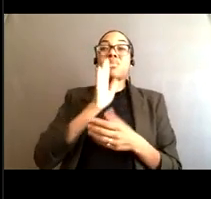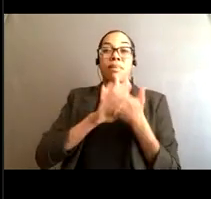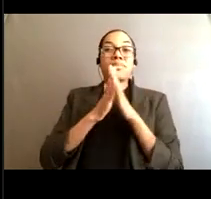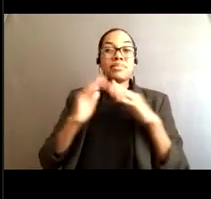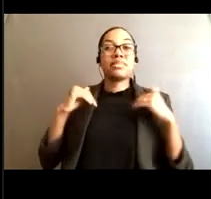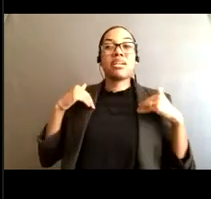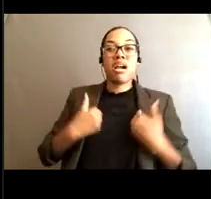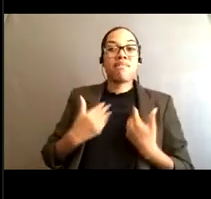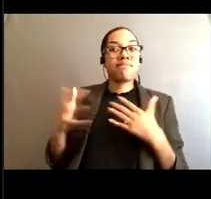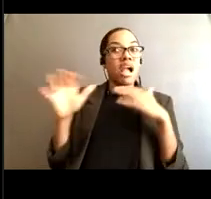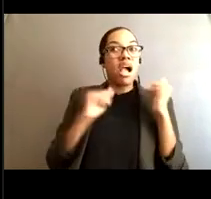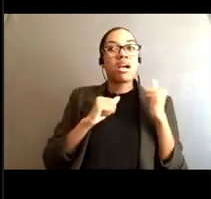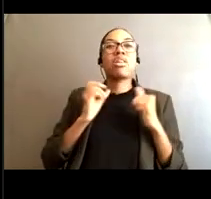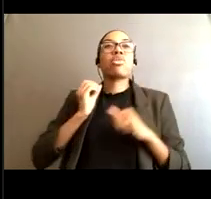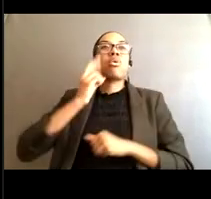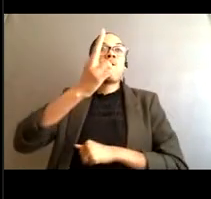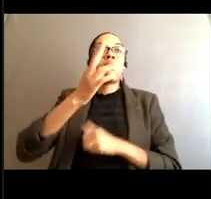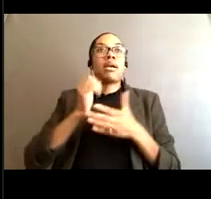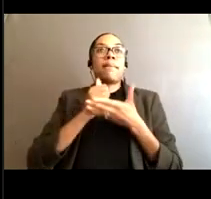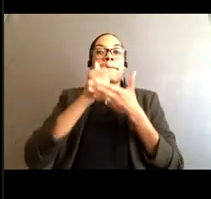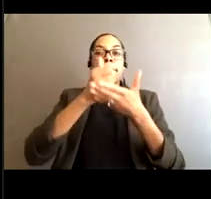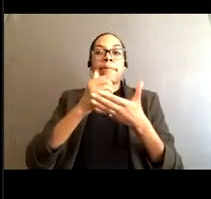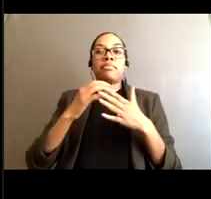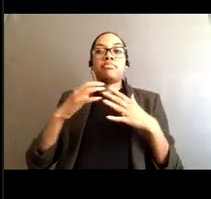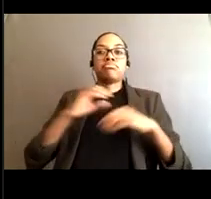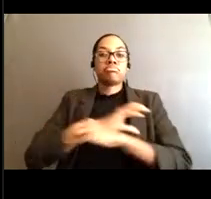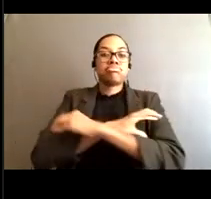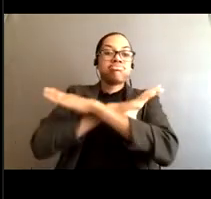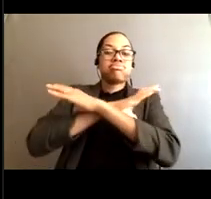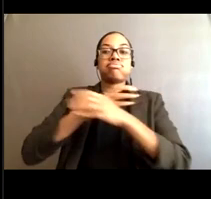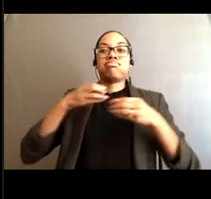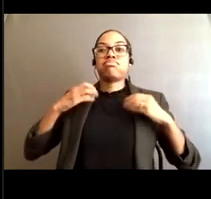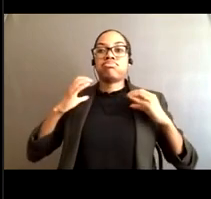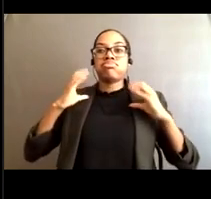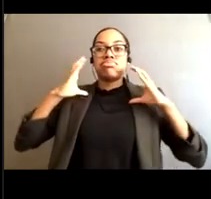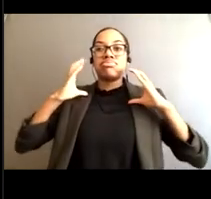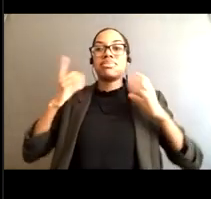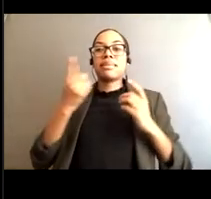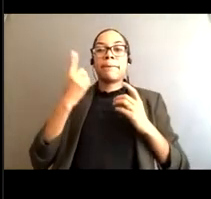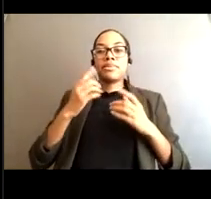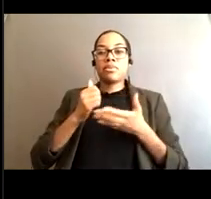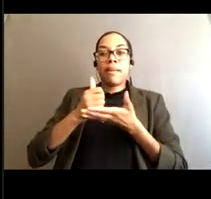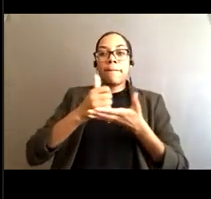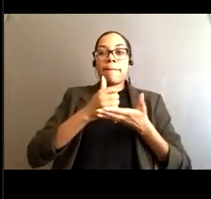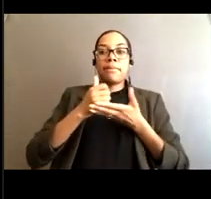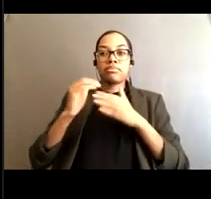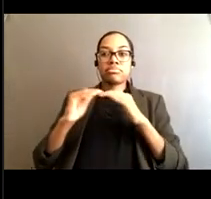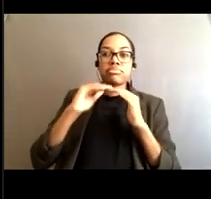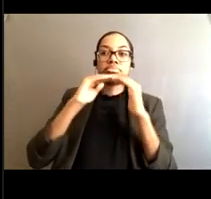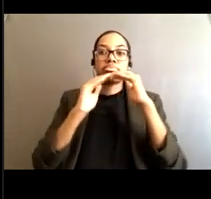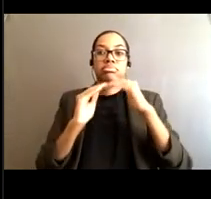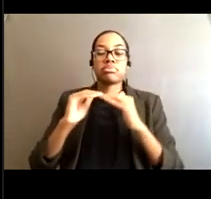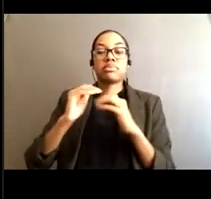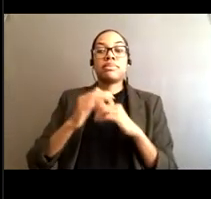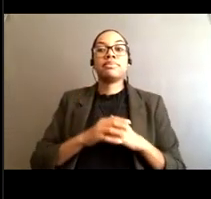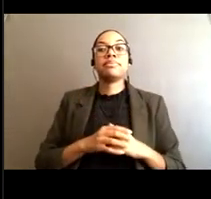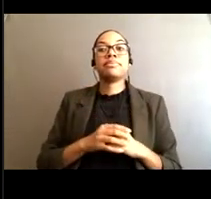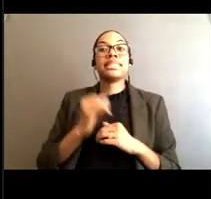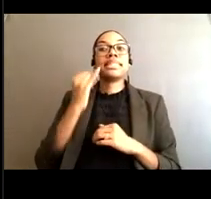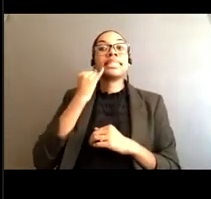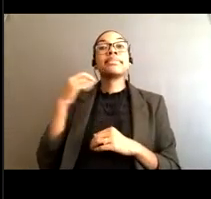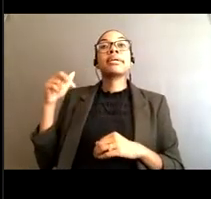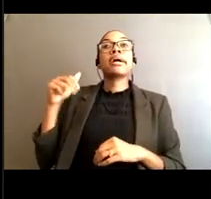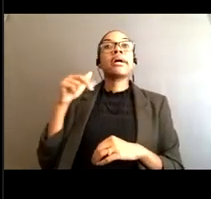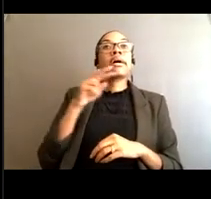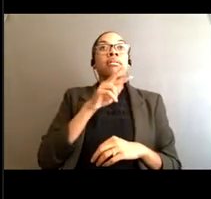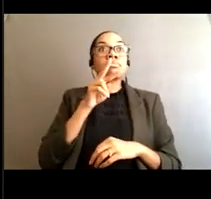the rip current. If you are a swimmer and you want to try to attempt which we don't recommend but if you want to